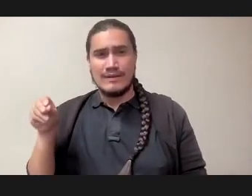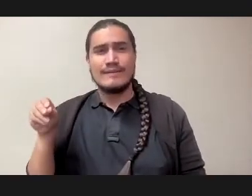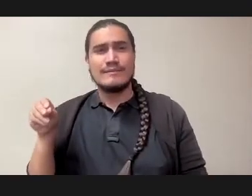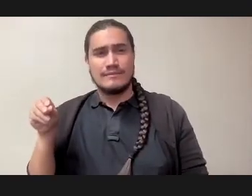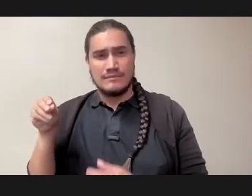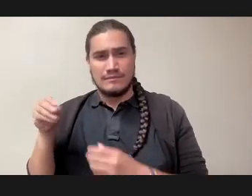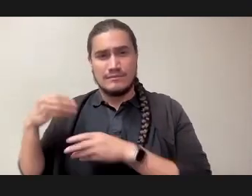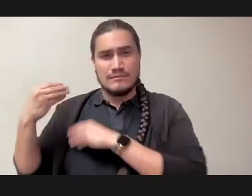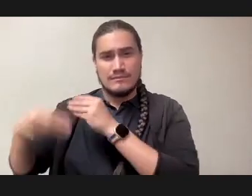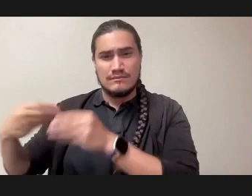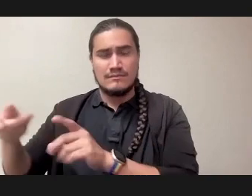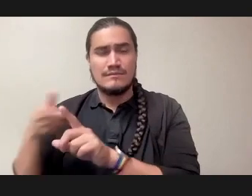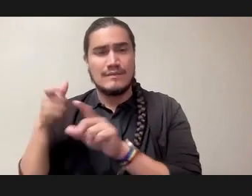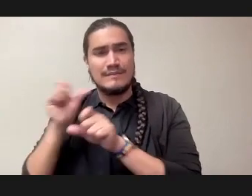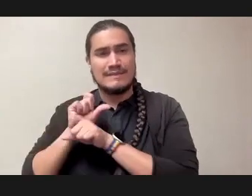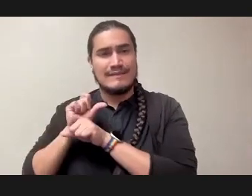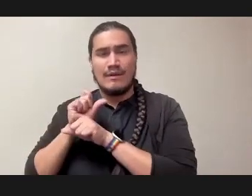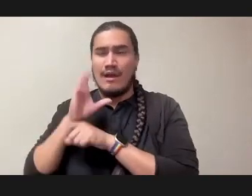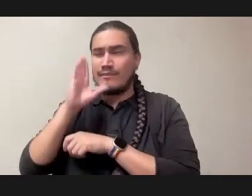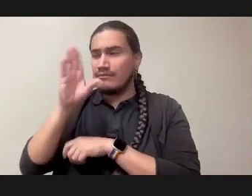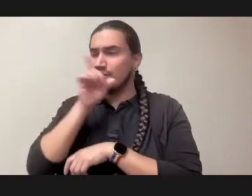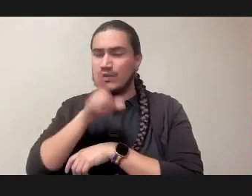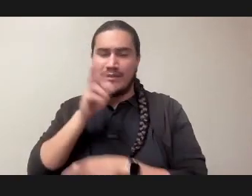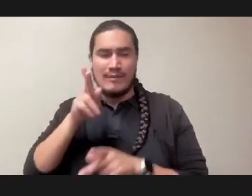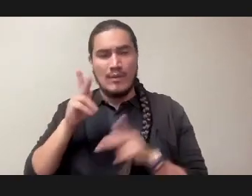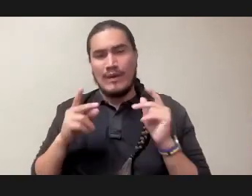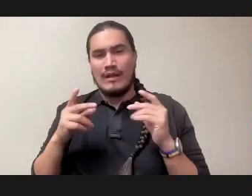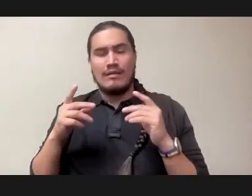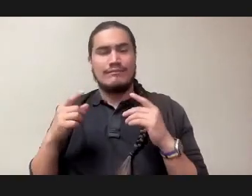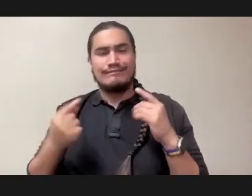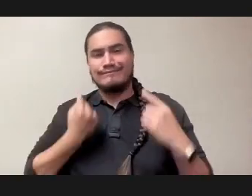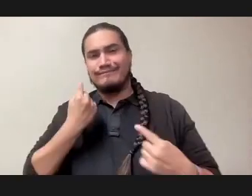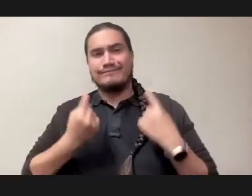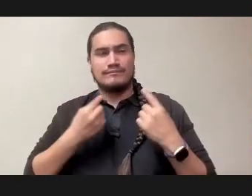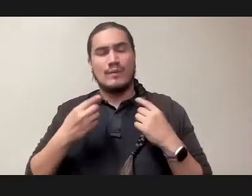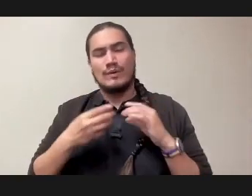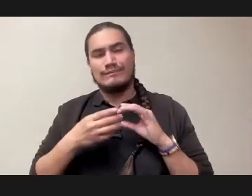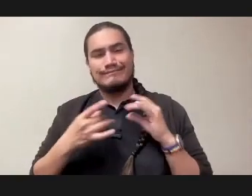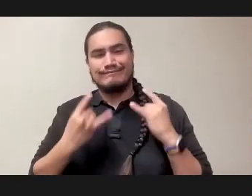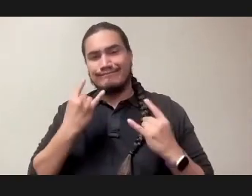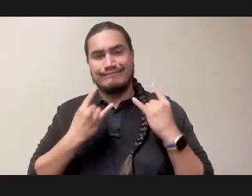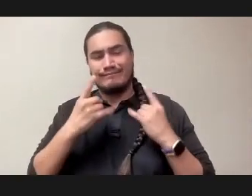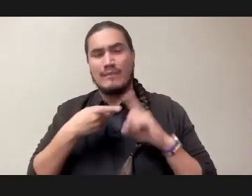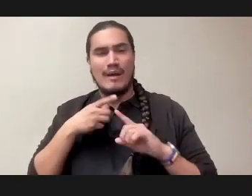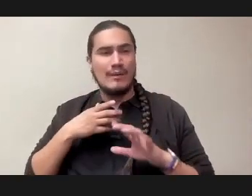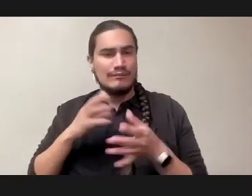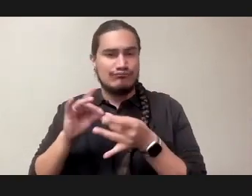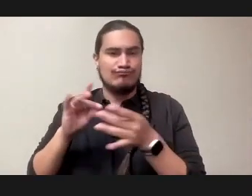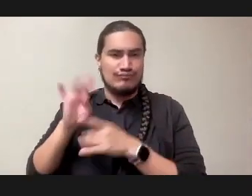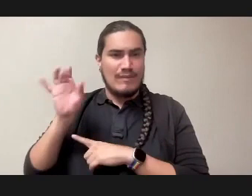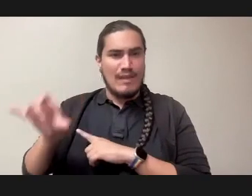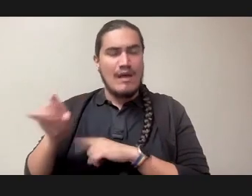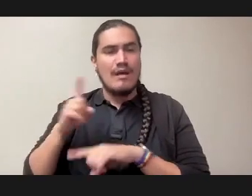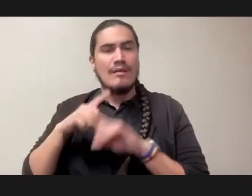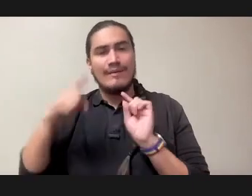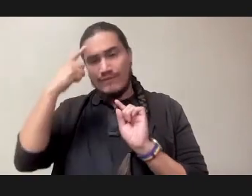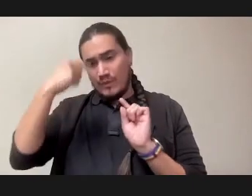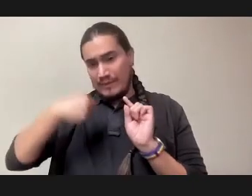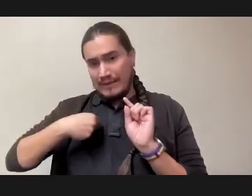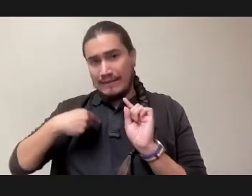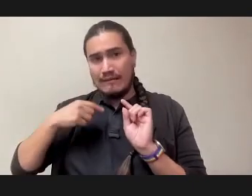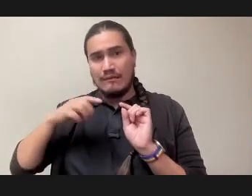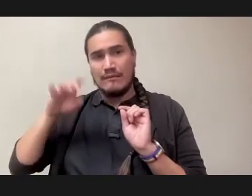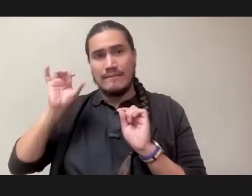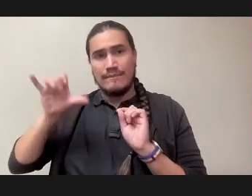slandered at some point, which is fine, who are, to me anyways, are also foundational